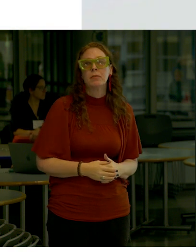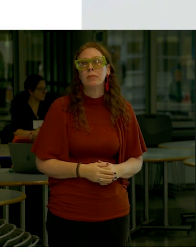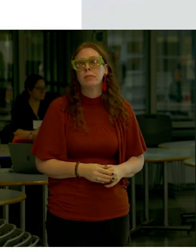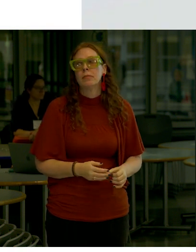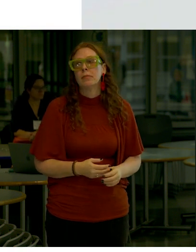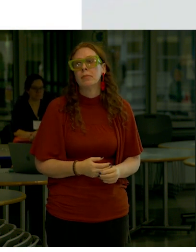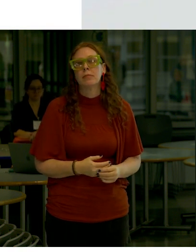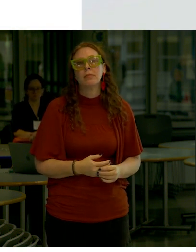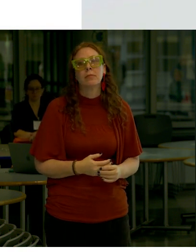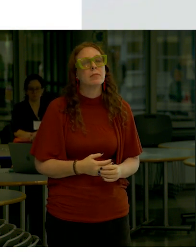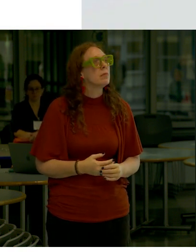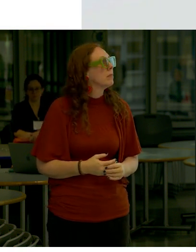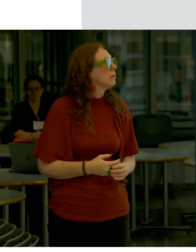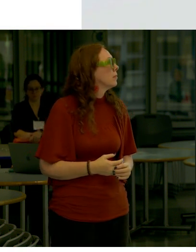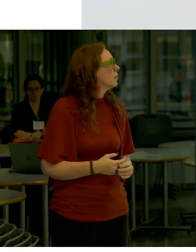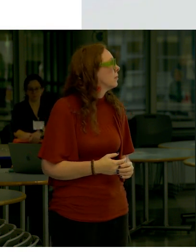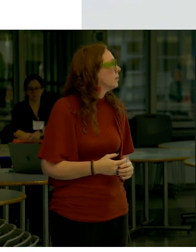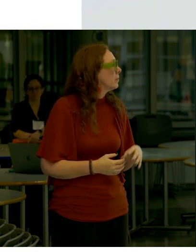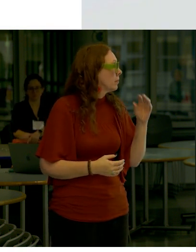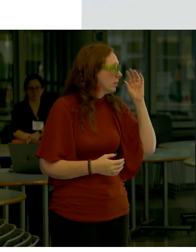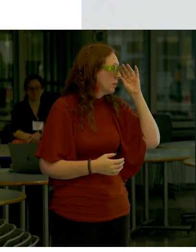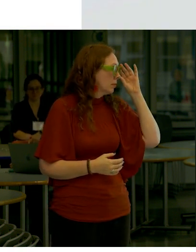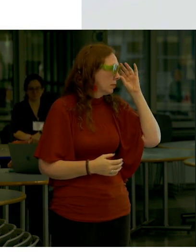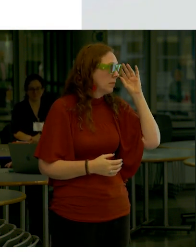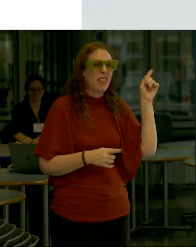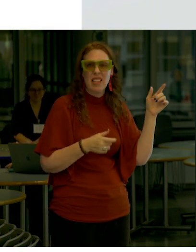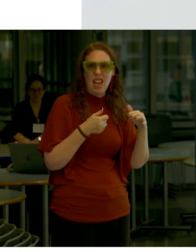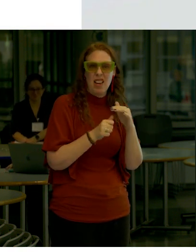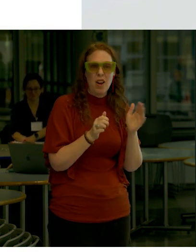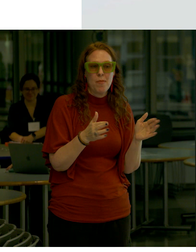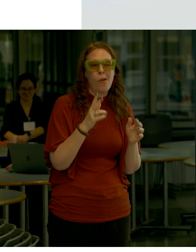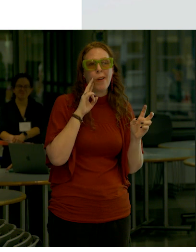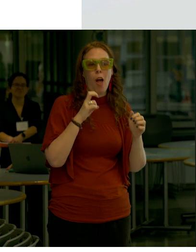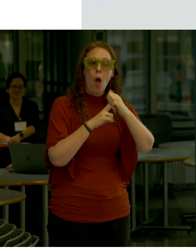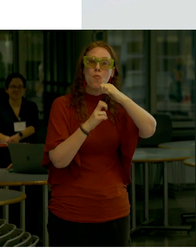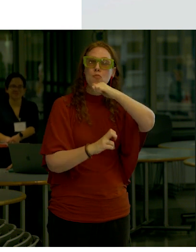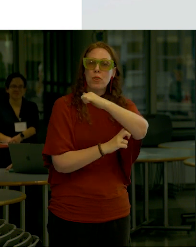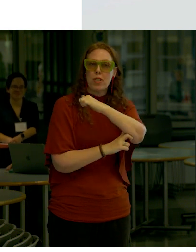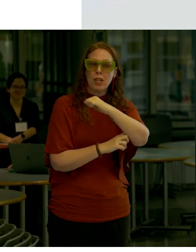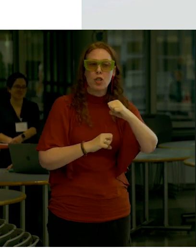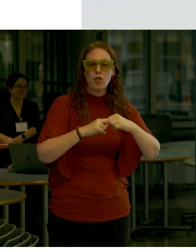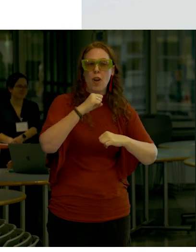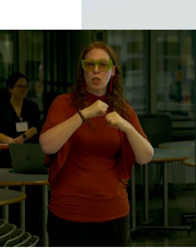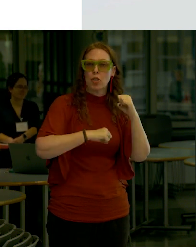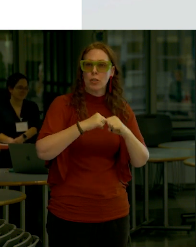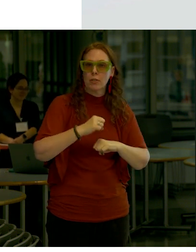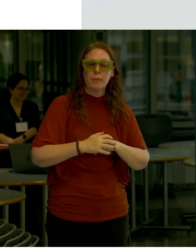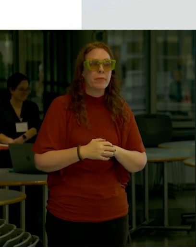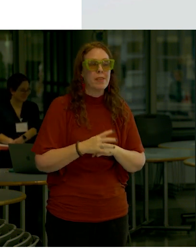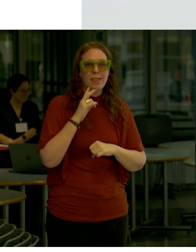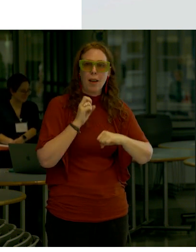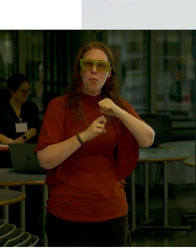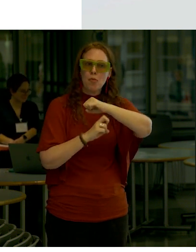is this it's a fairly this is what we call the bridging structure we call it a bridging structure because it's sort like a